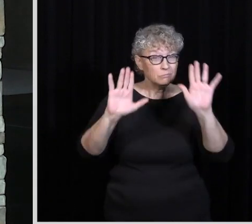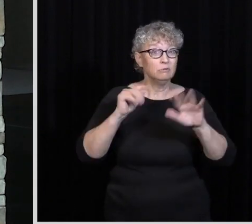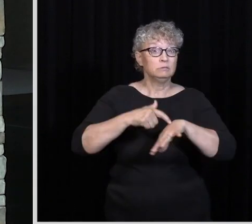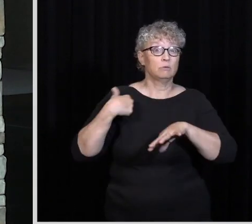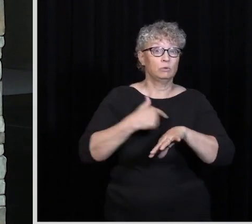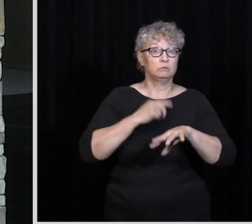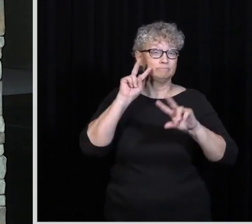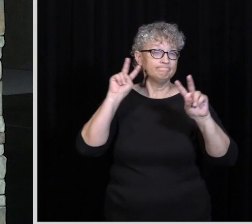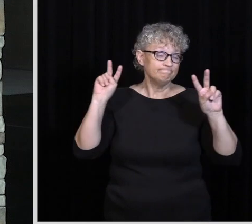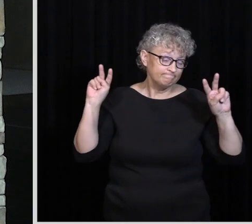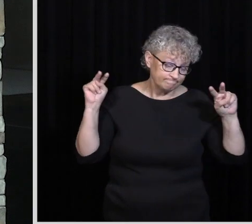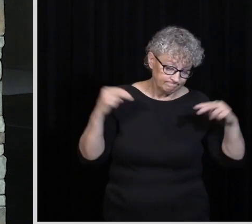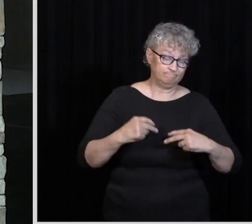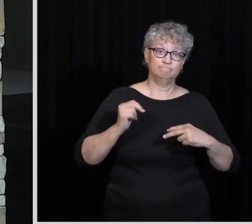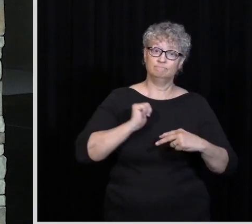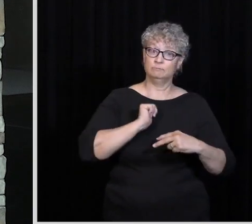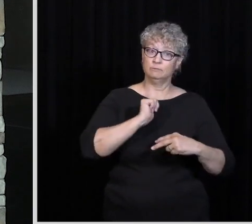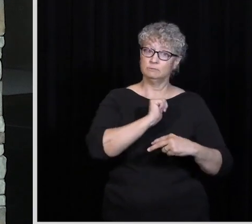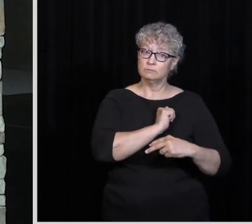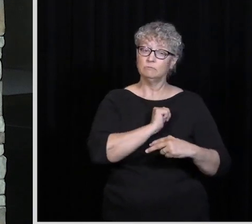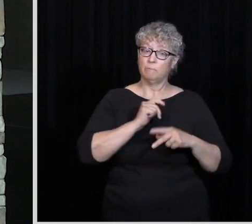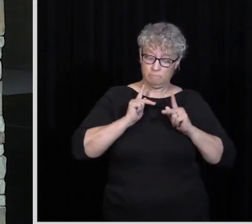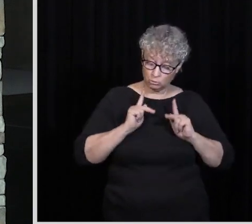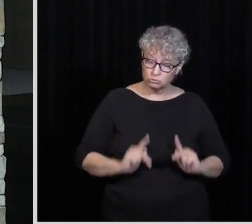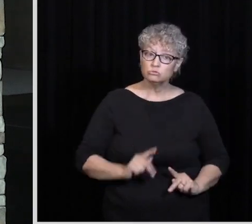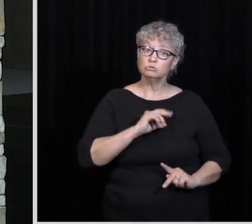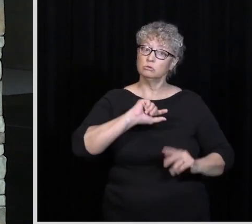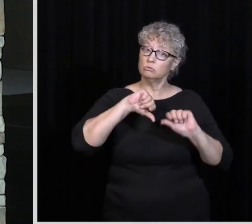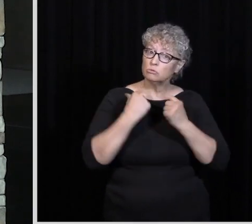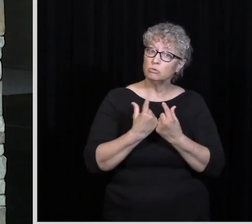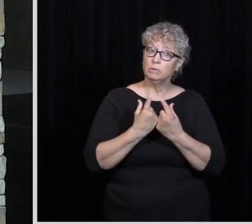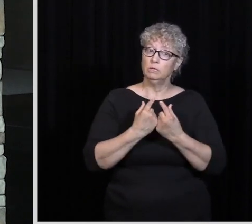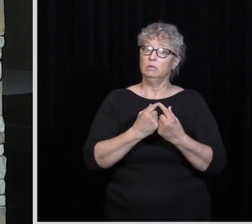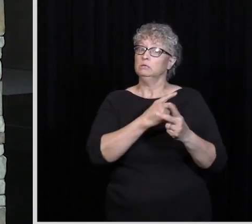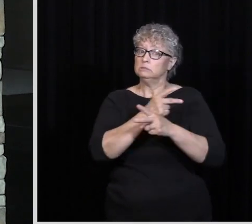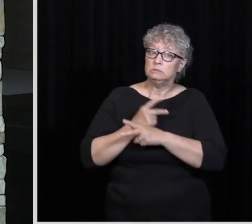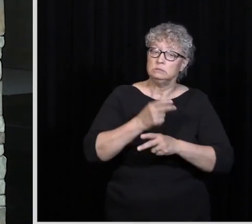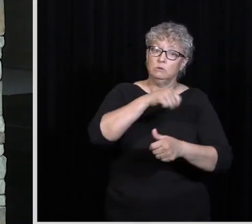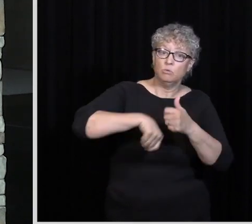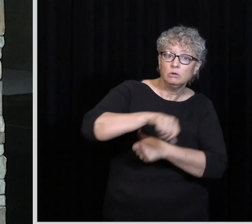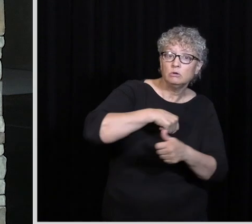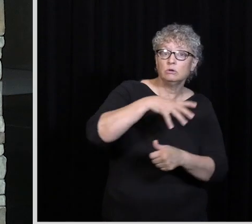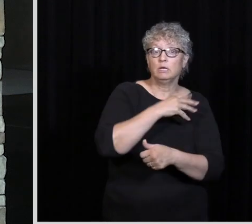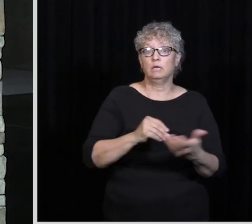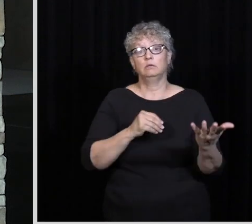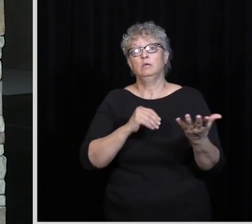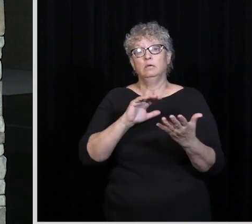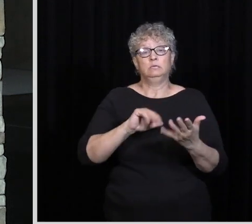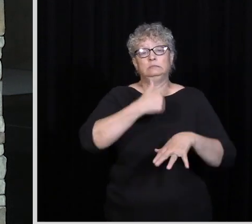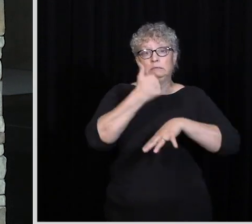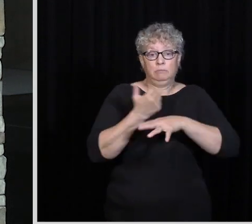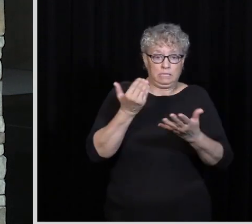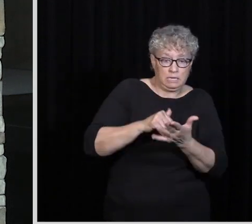just to turn inward to our self personally and as a group to look after one another, to regroup, rebuild.